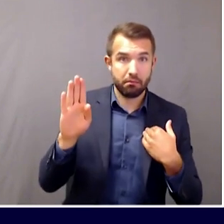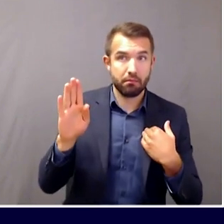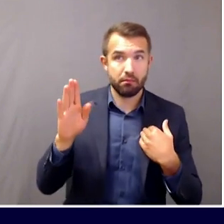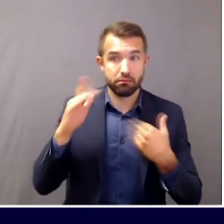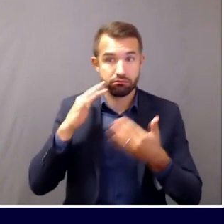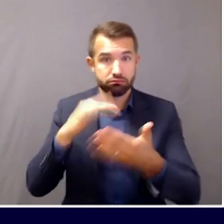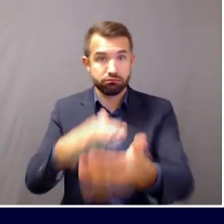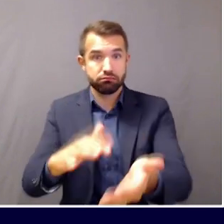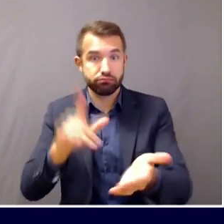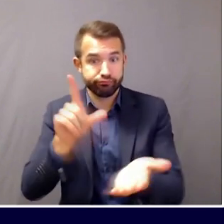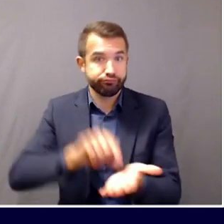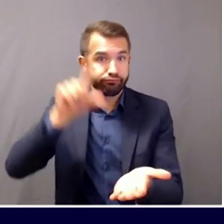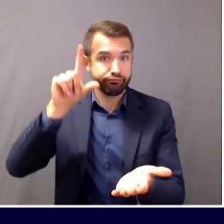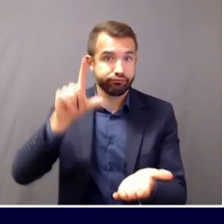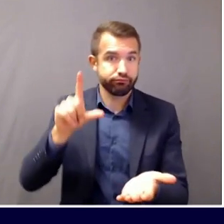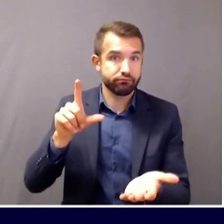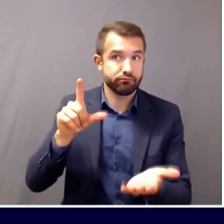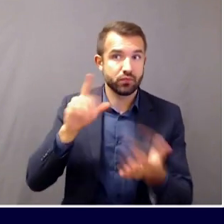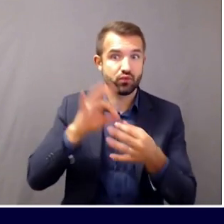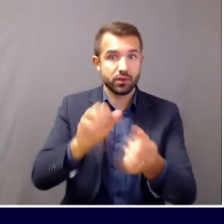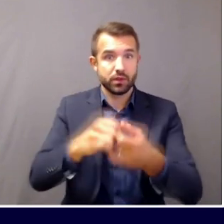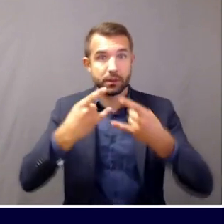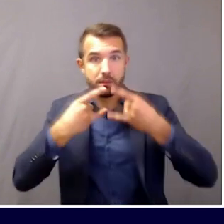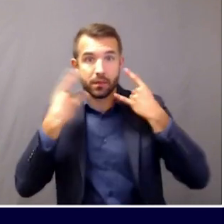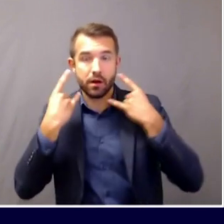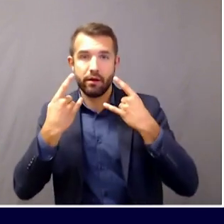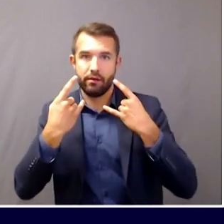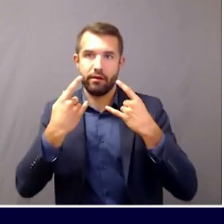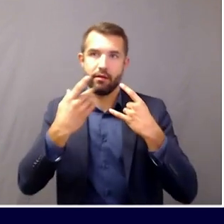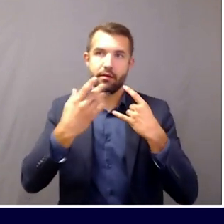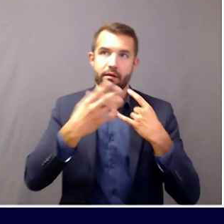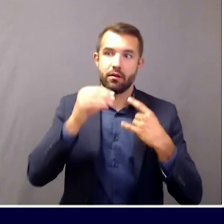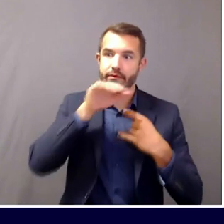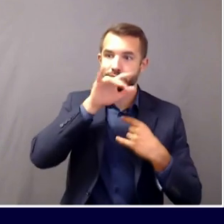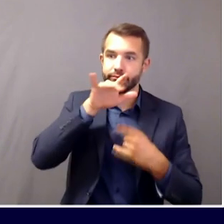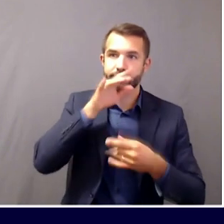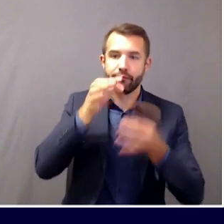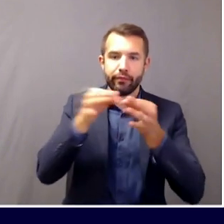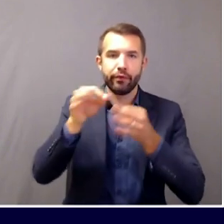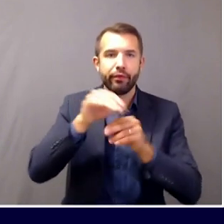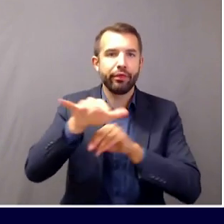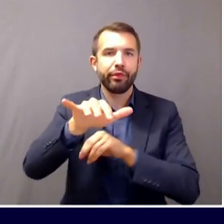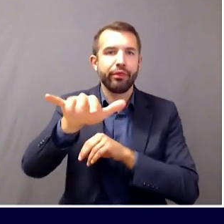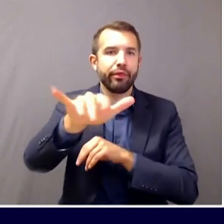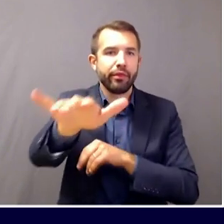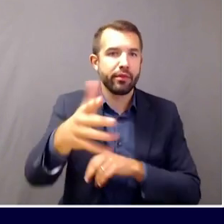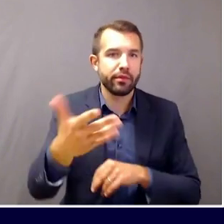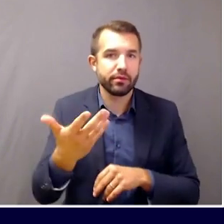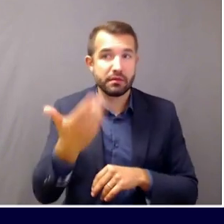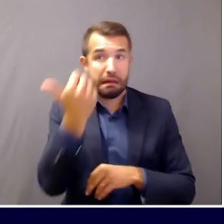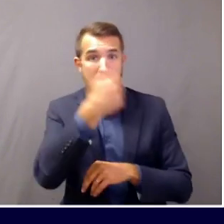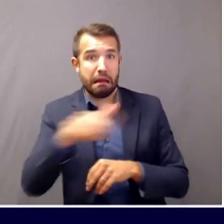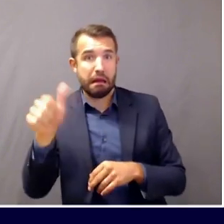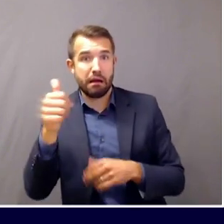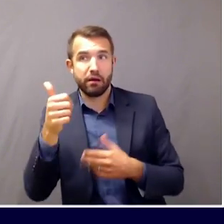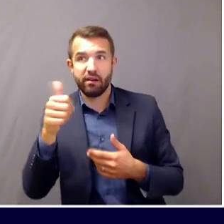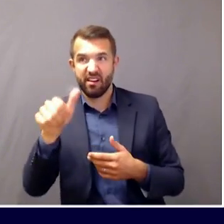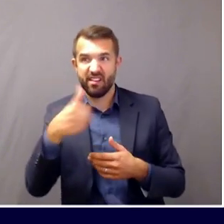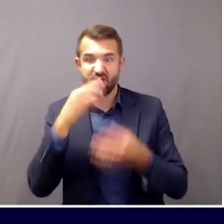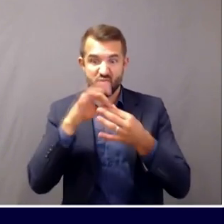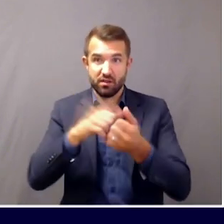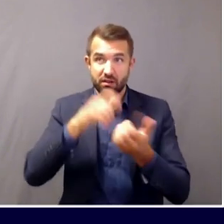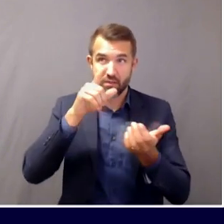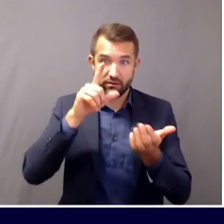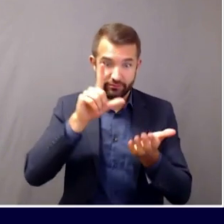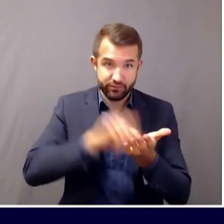kinds of masks, but have there been any studies on rates of death or contracting COVID among people who were